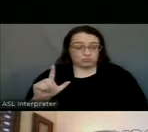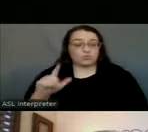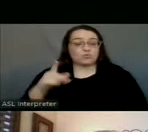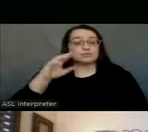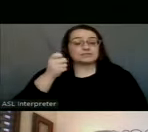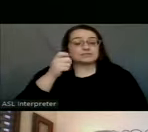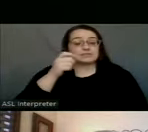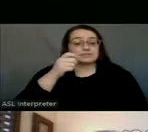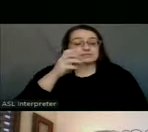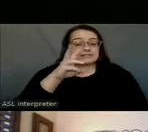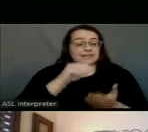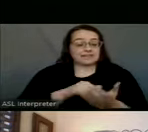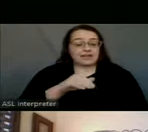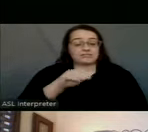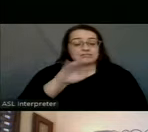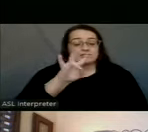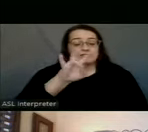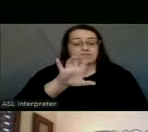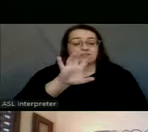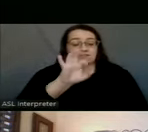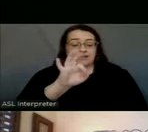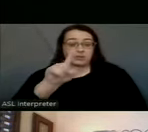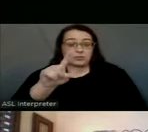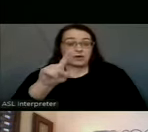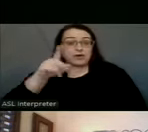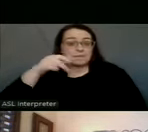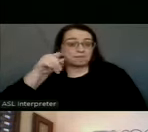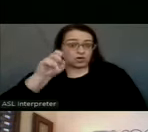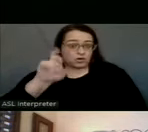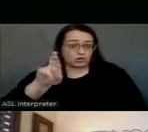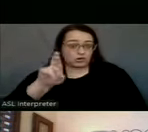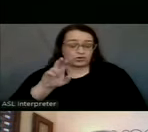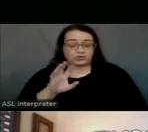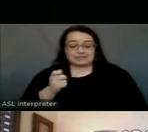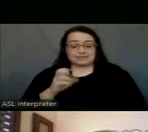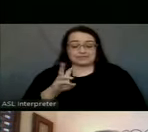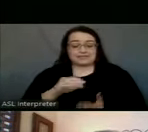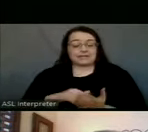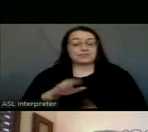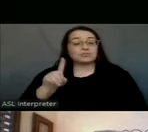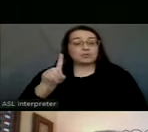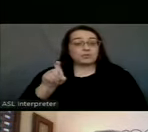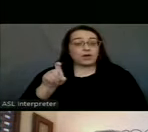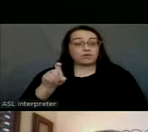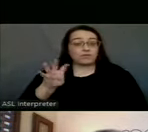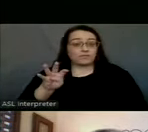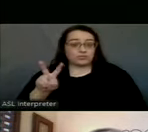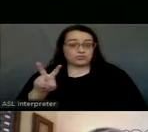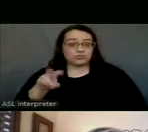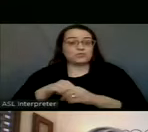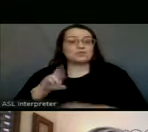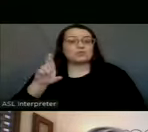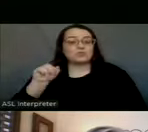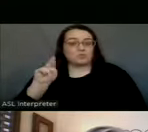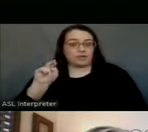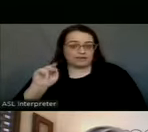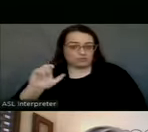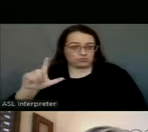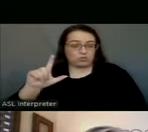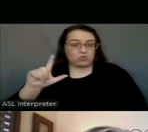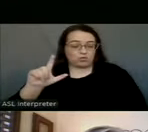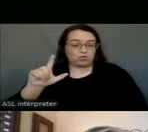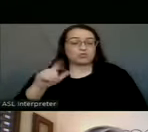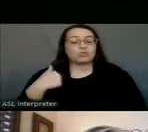16,791 cases in Potter County, and 16,142 cases in Randall County.